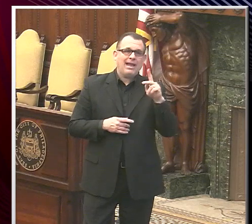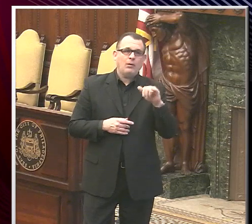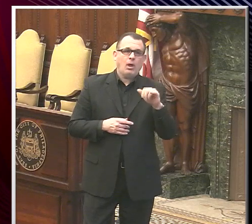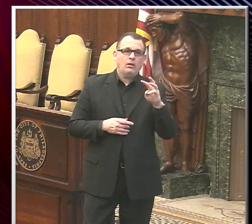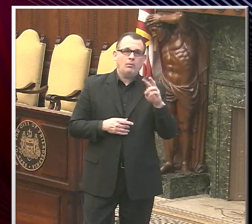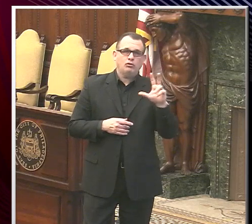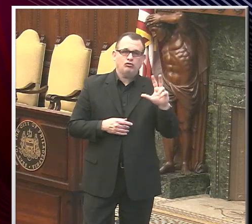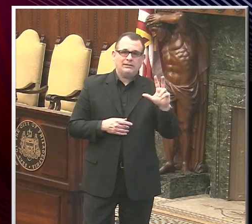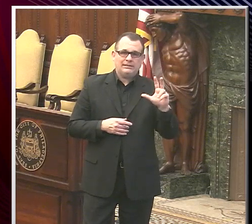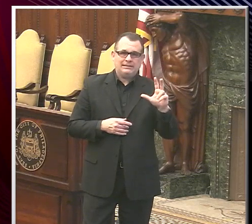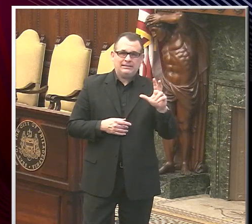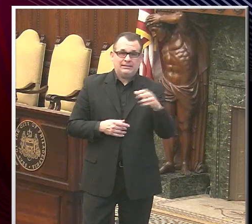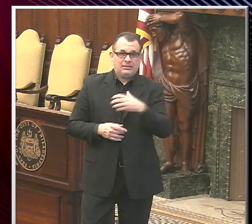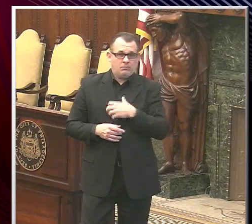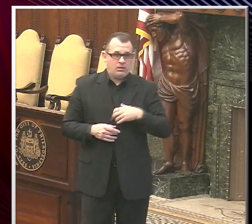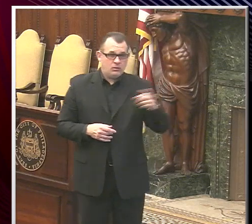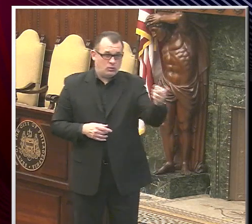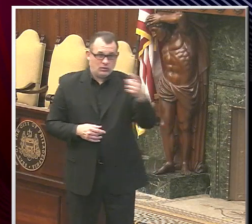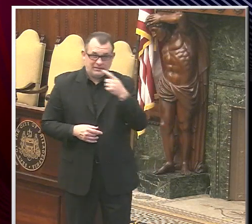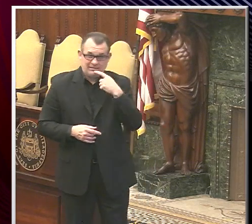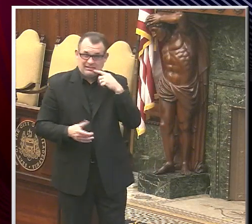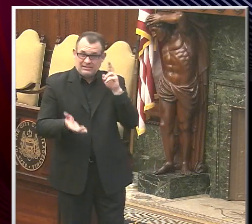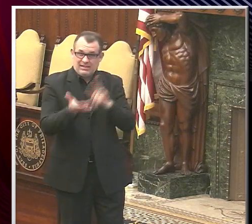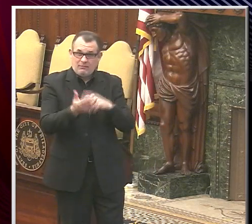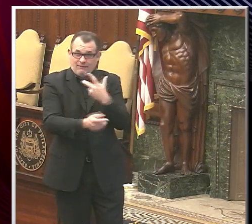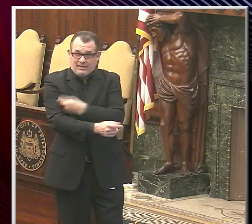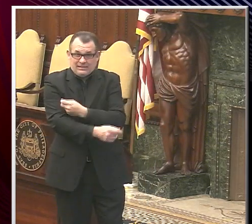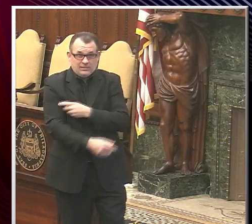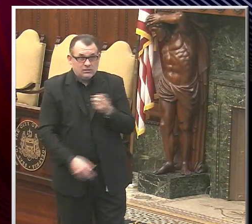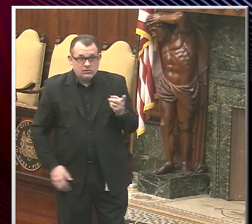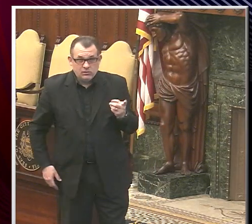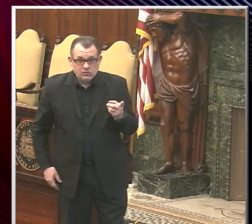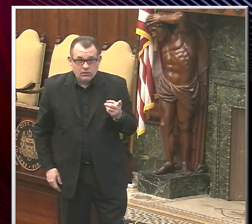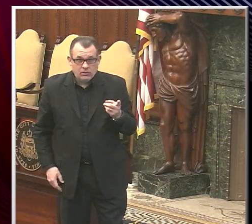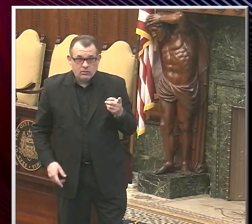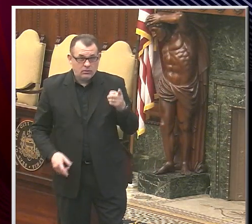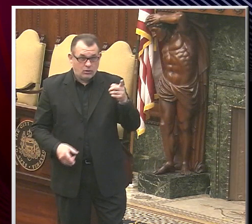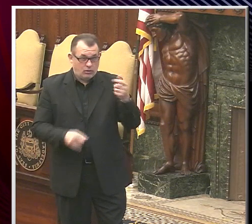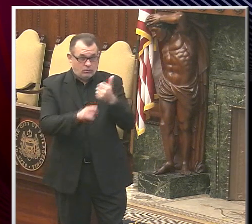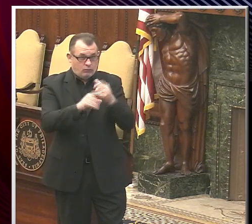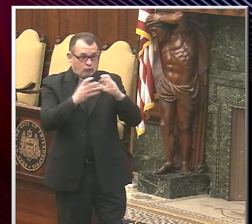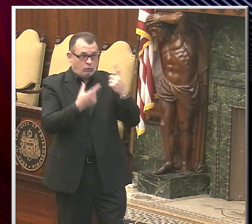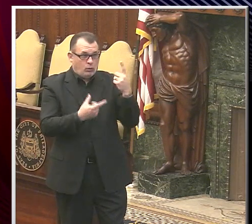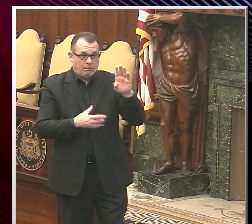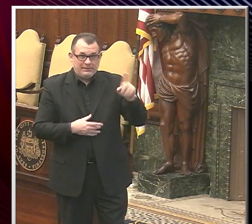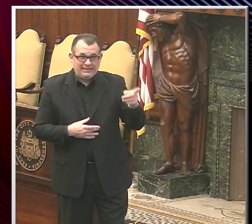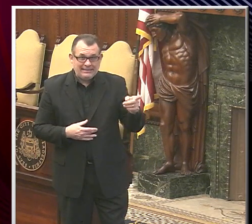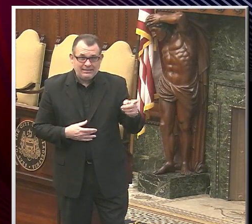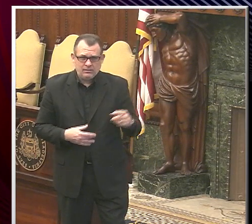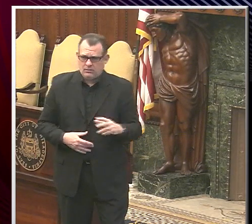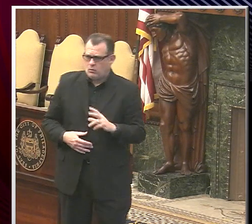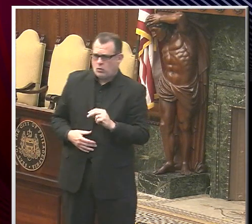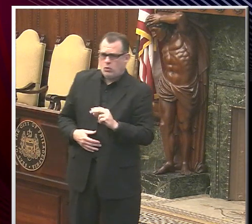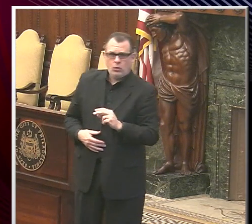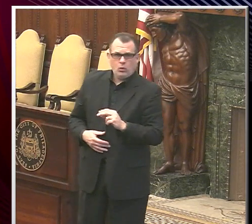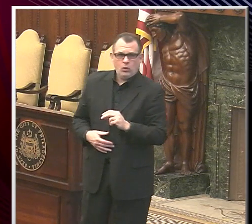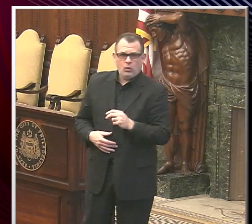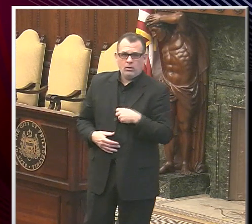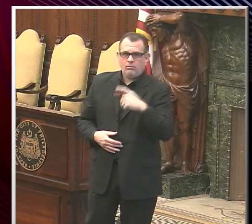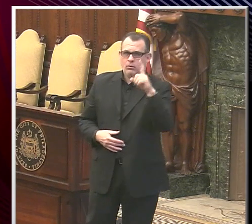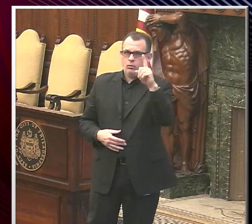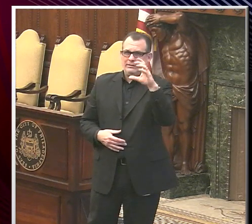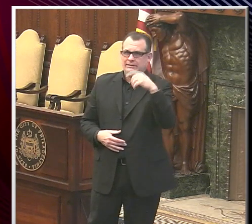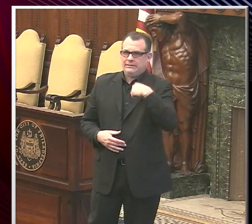Mayor Kenney, you said you'd signed up for a vaccine. Are you in Group 1B? No, I'm in 1C, I believe.